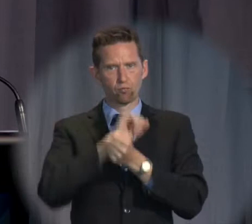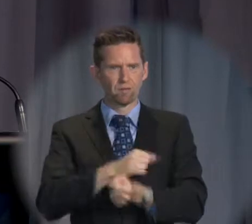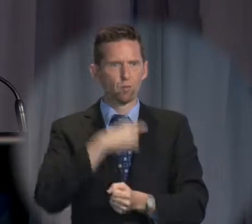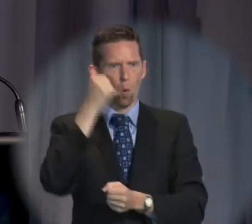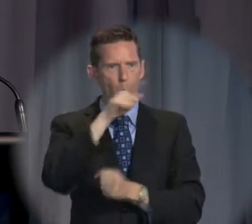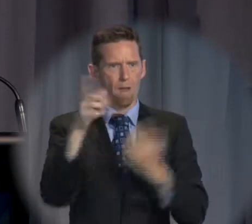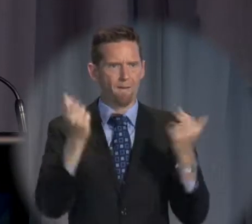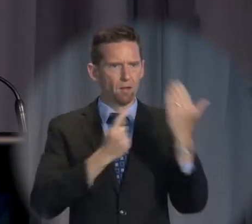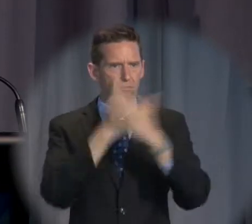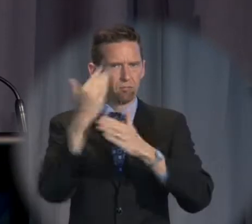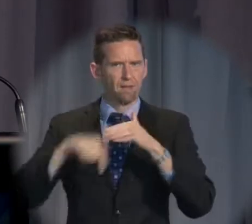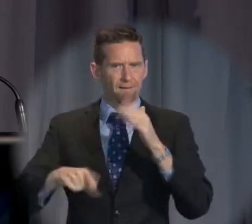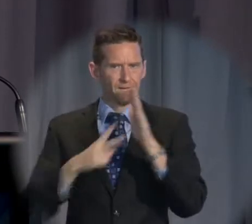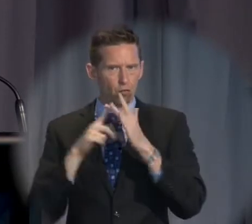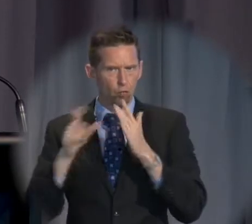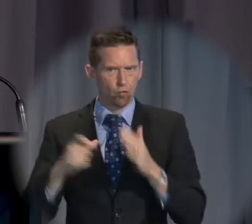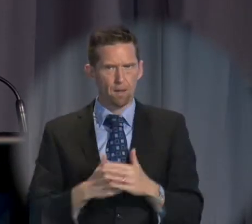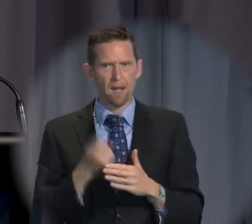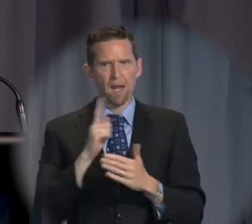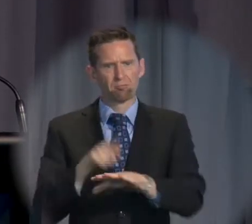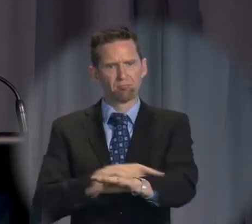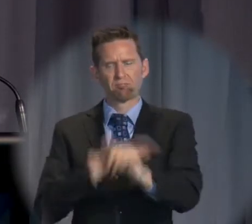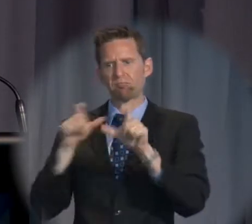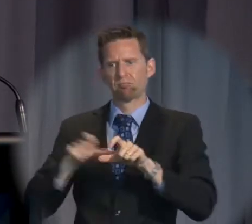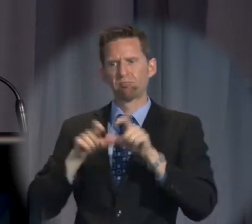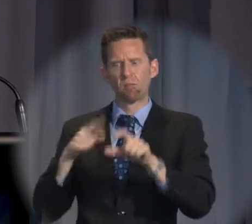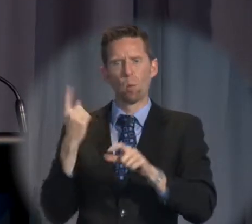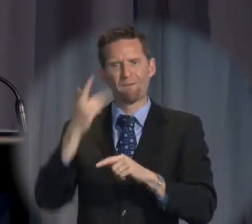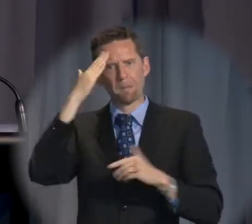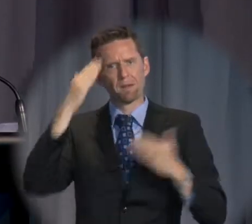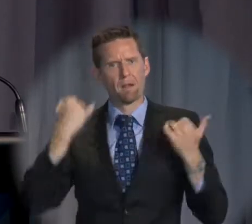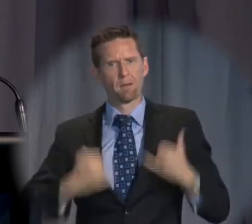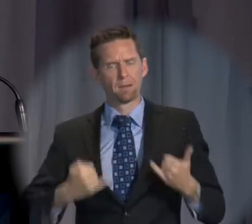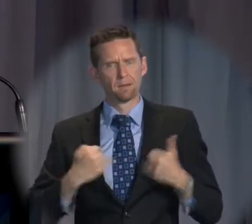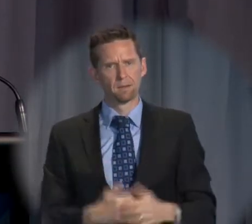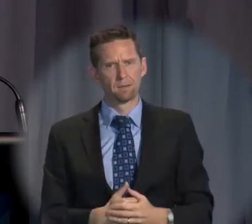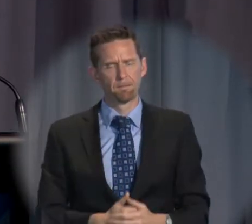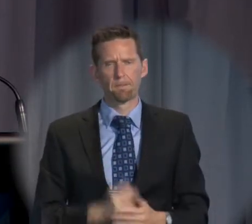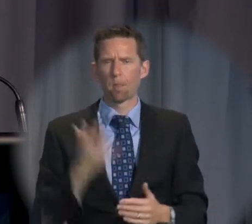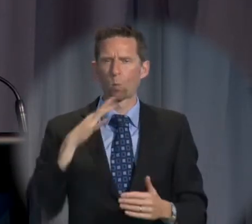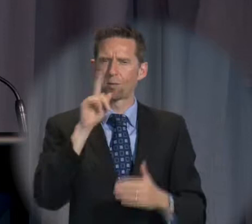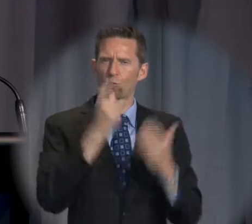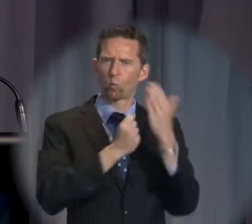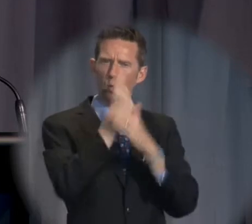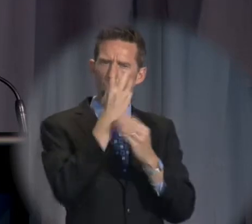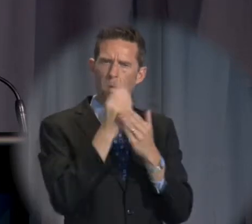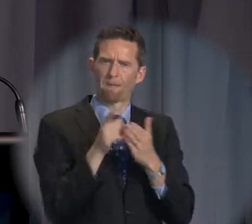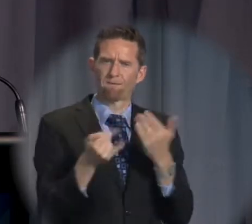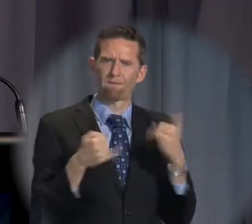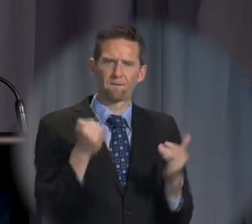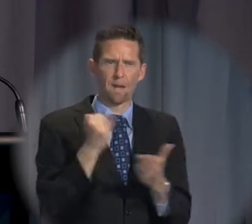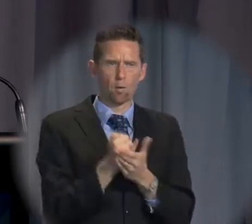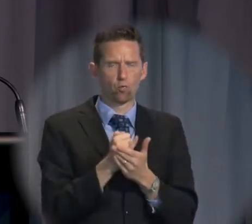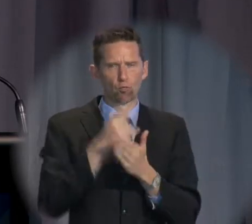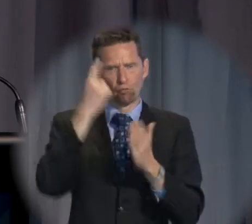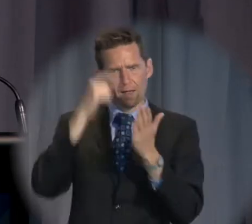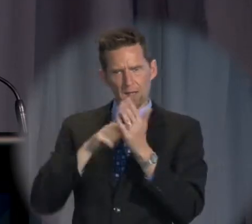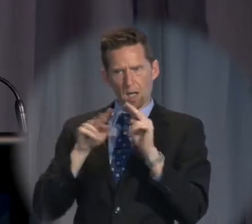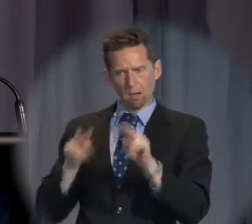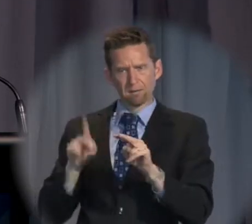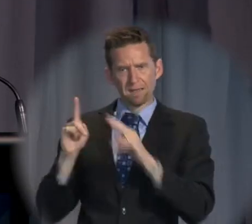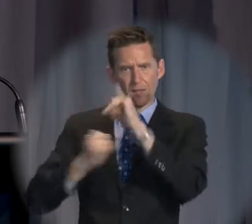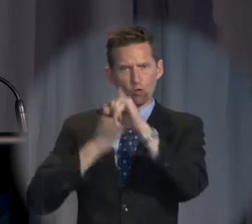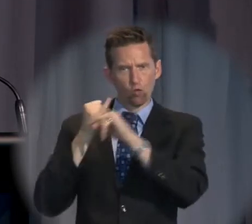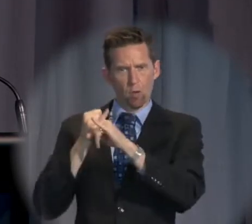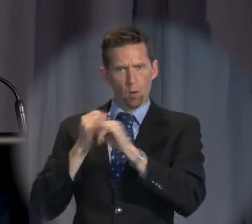in Victoria, and the prolonged detention of those with mental illness. What is to be done about the failure to recognise international human rights,